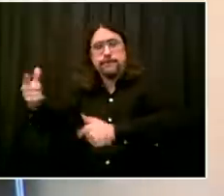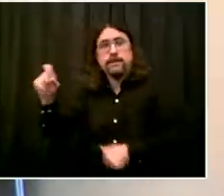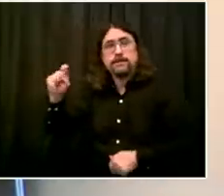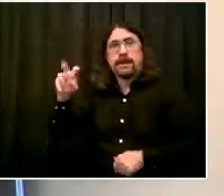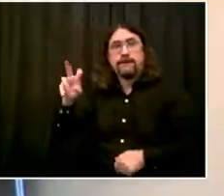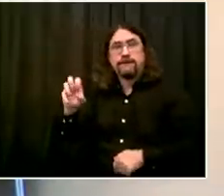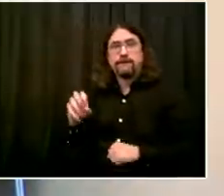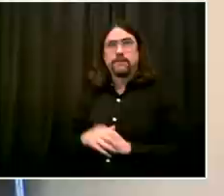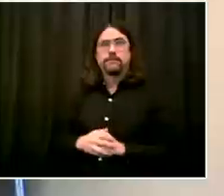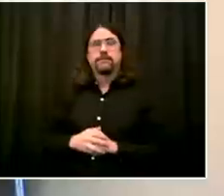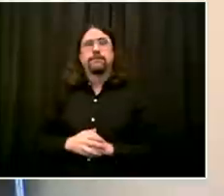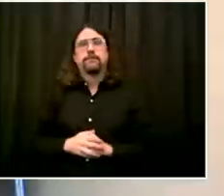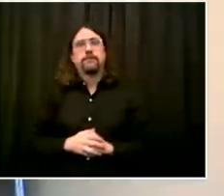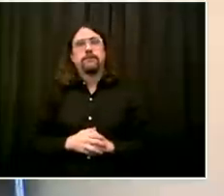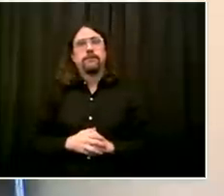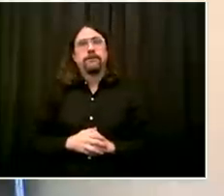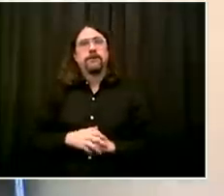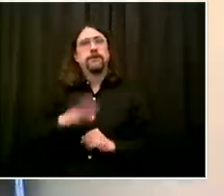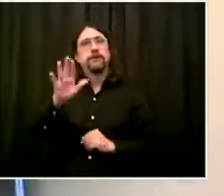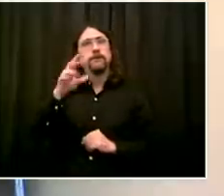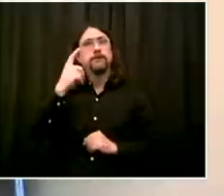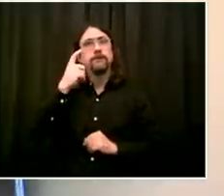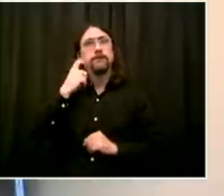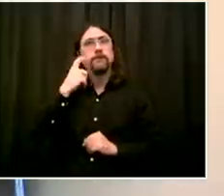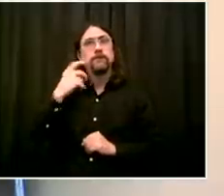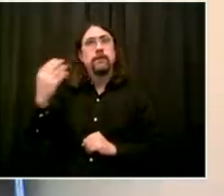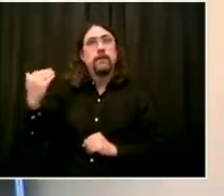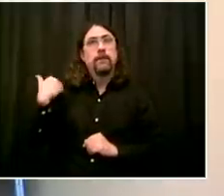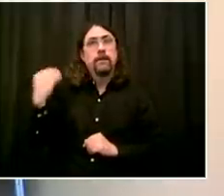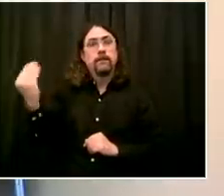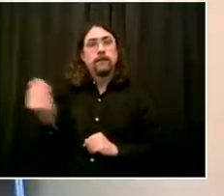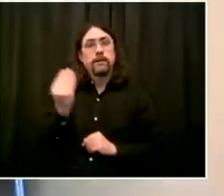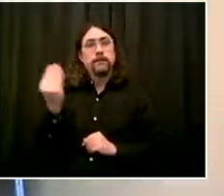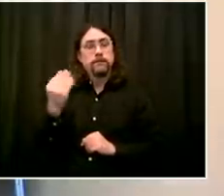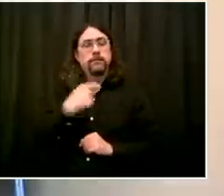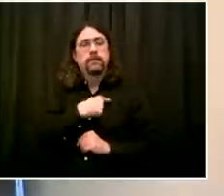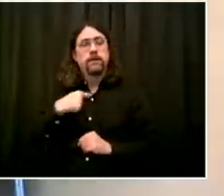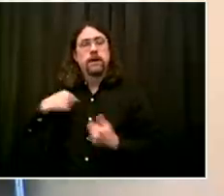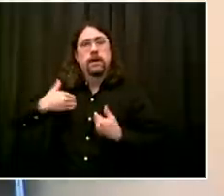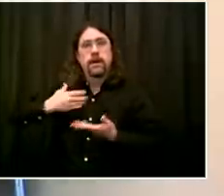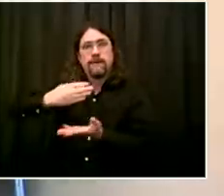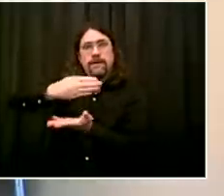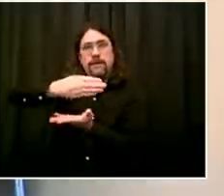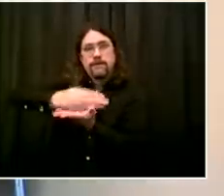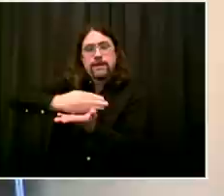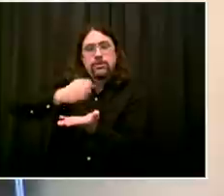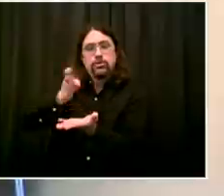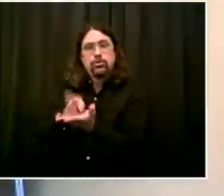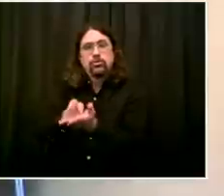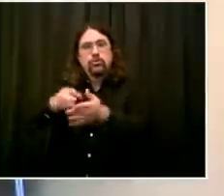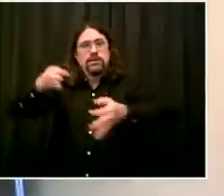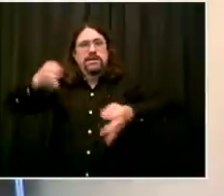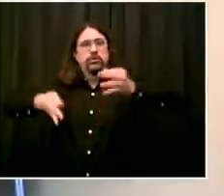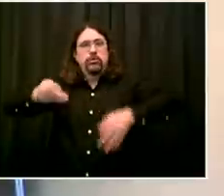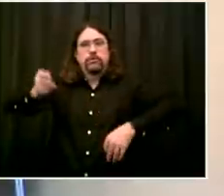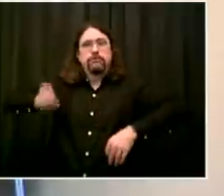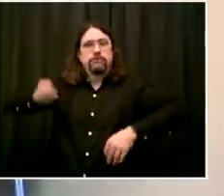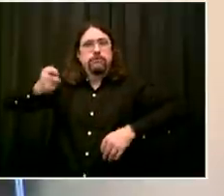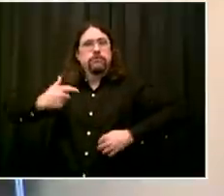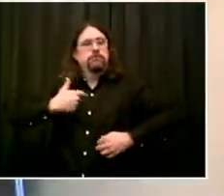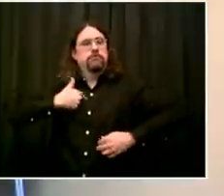for food stamps and twice as many applications for cash assistance, unprecedented levels that nobody could have predicted.